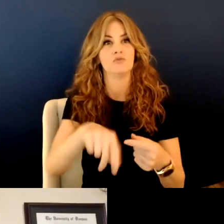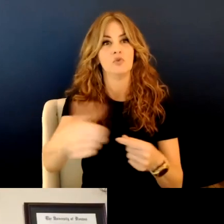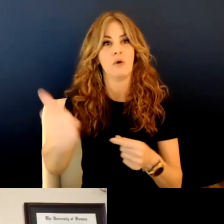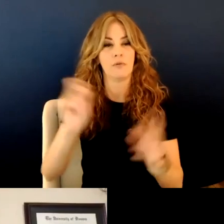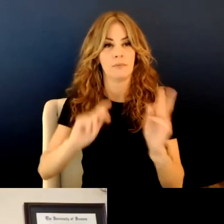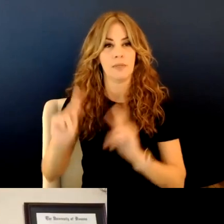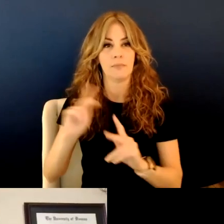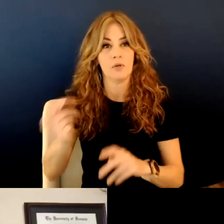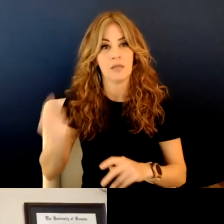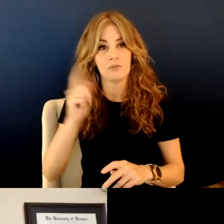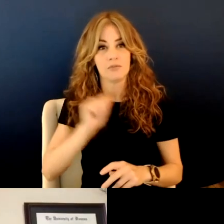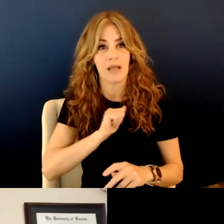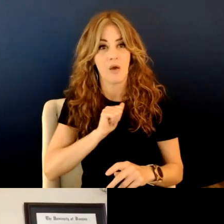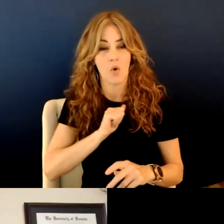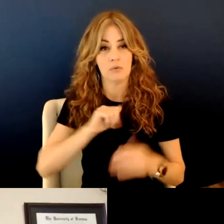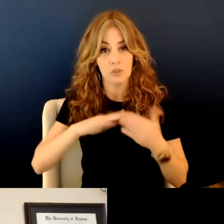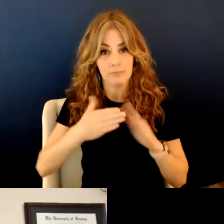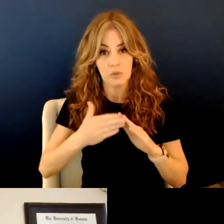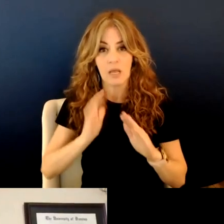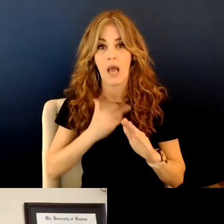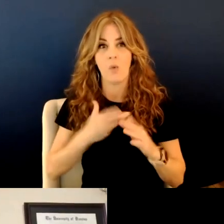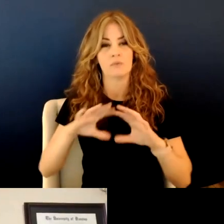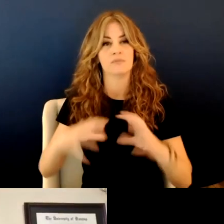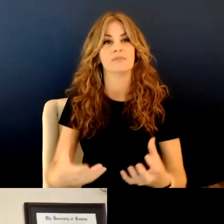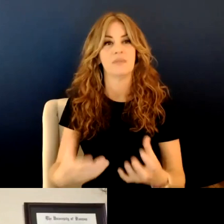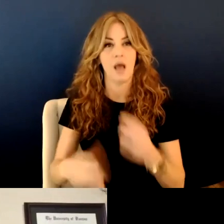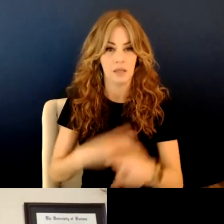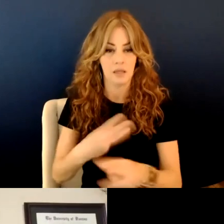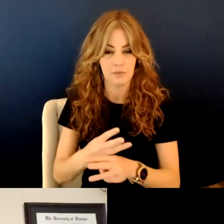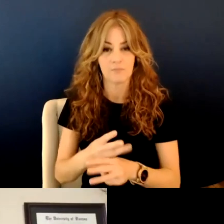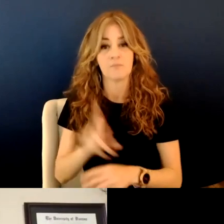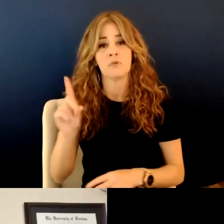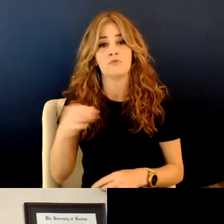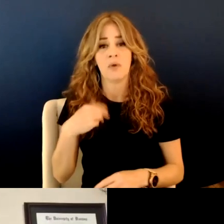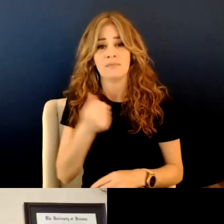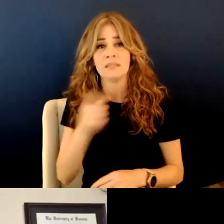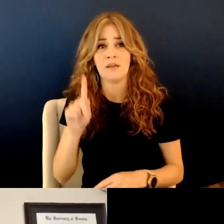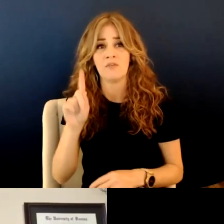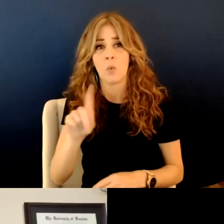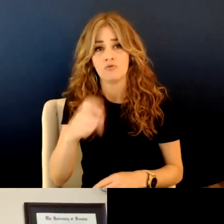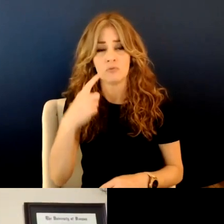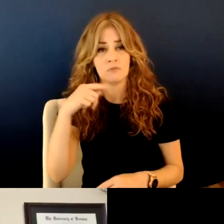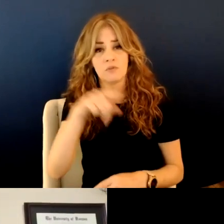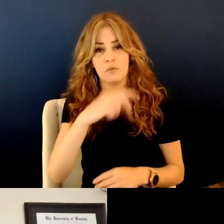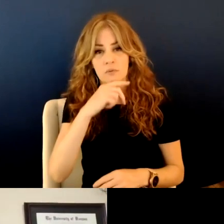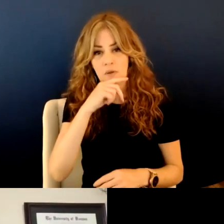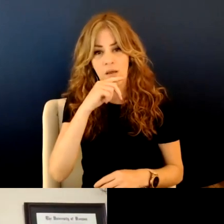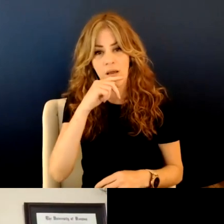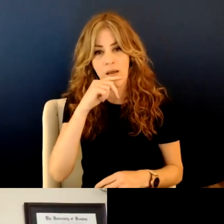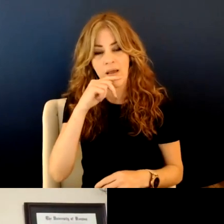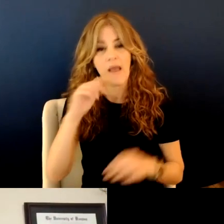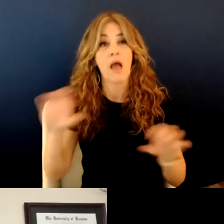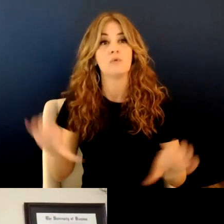and understand our, our community and our society. So we do have several questions for you. And I am going to